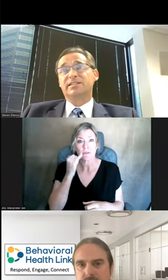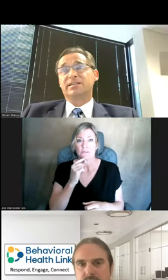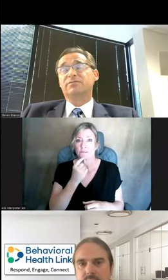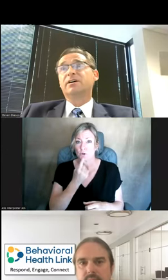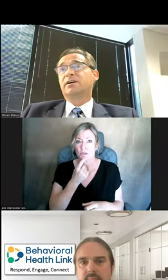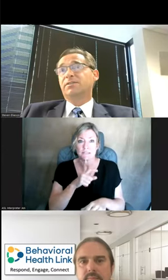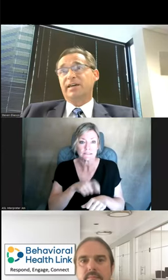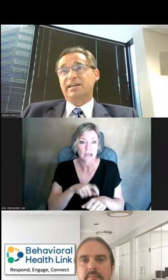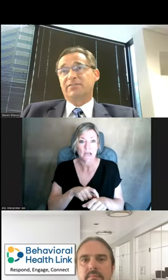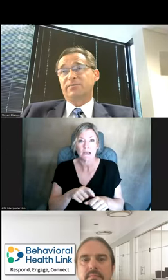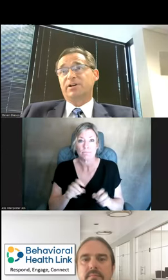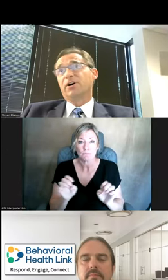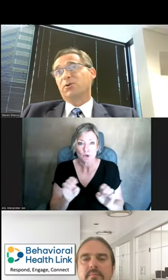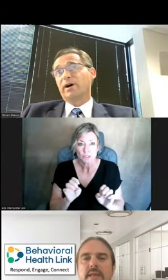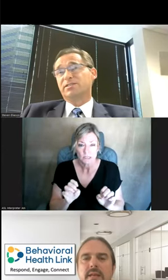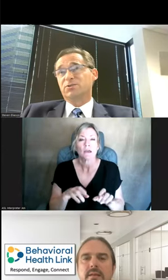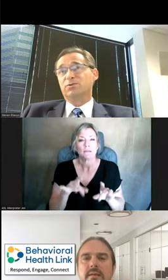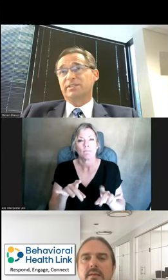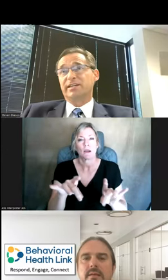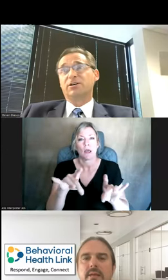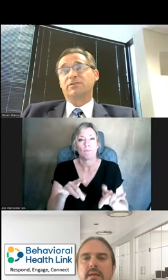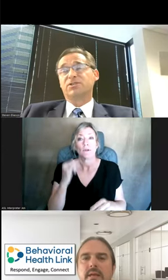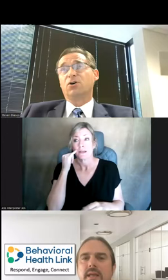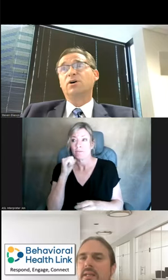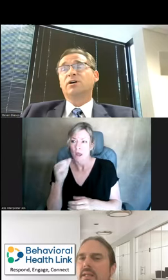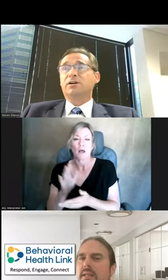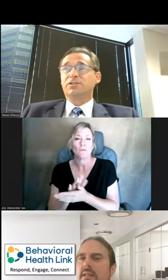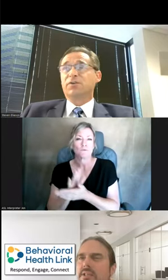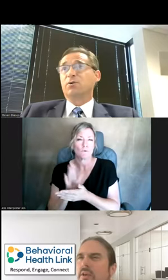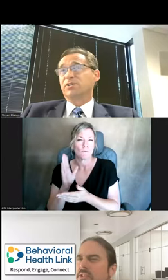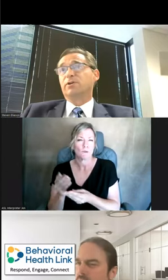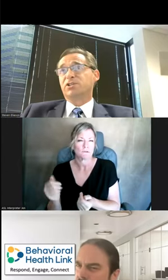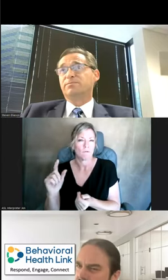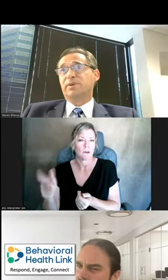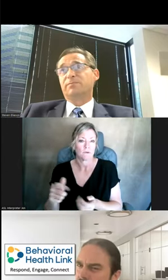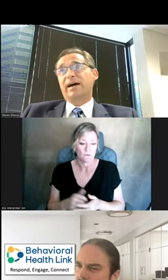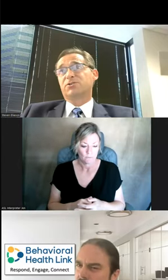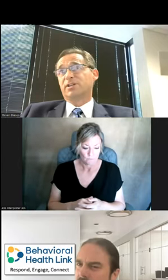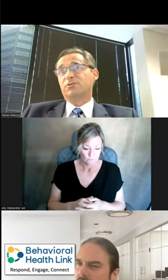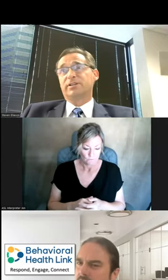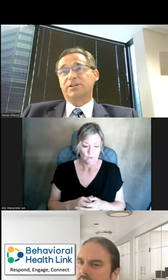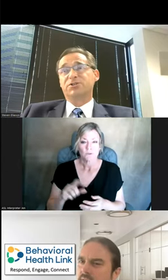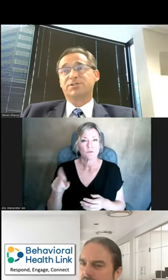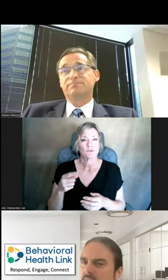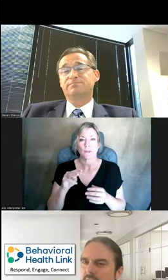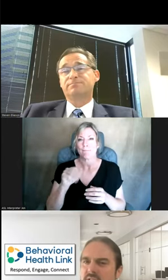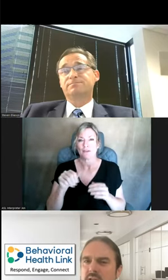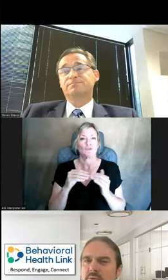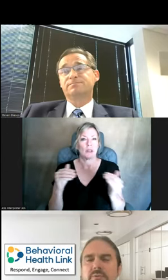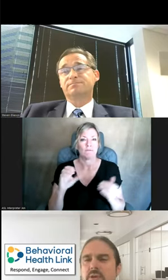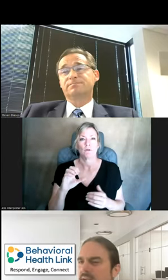time sensitive, they take it from there. Otherwise, the school can take care of it. So, so far, it's only just master's level clinicians.